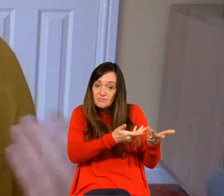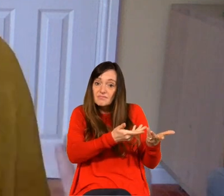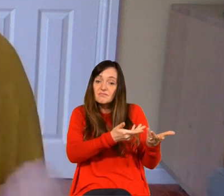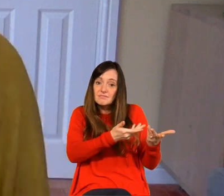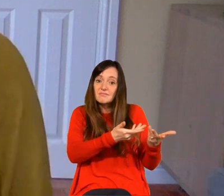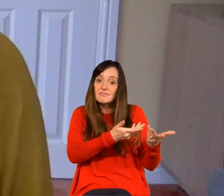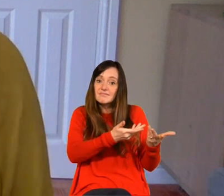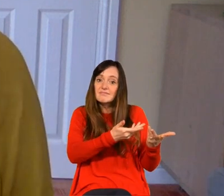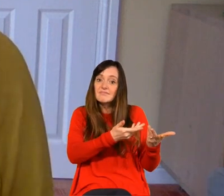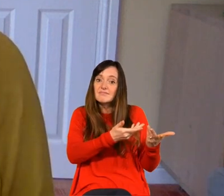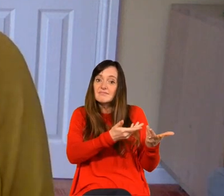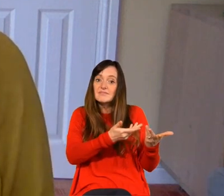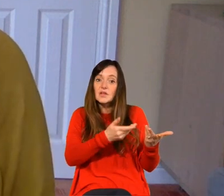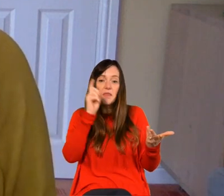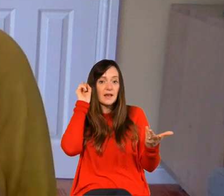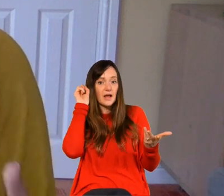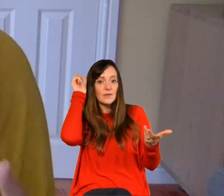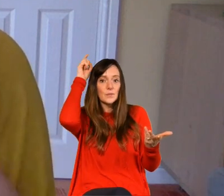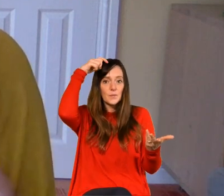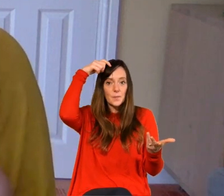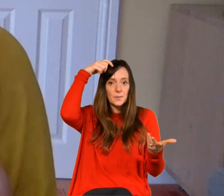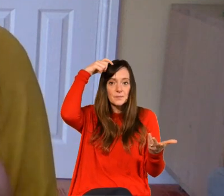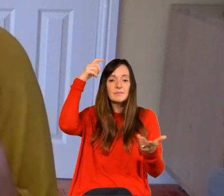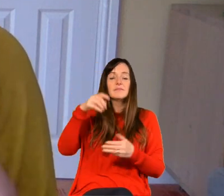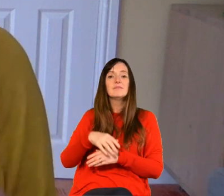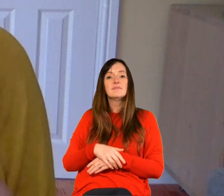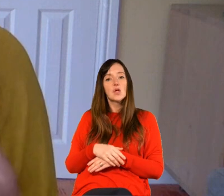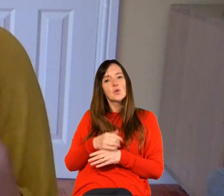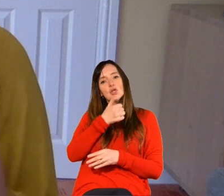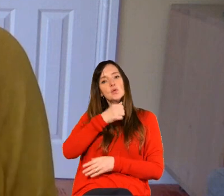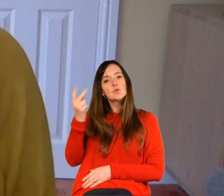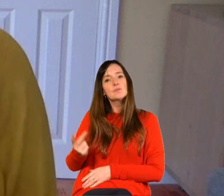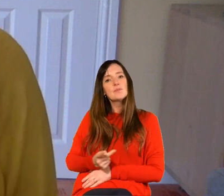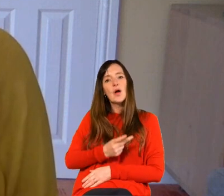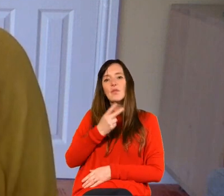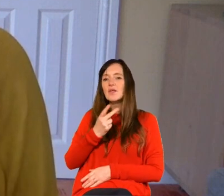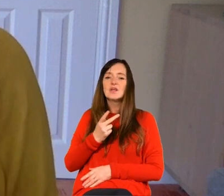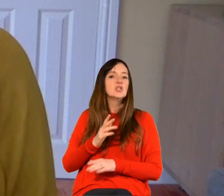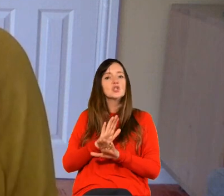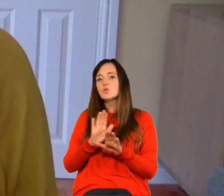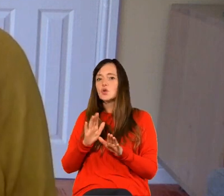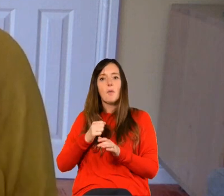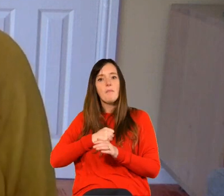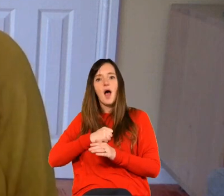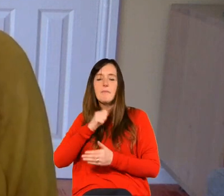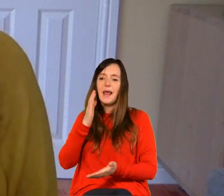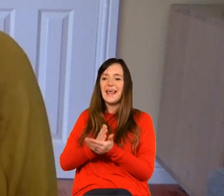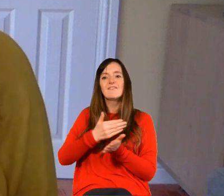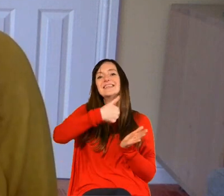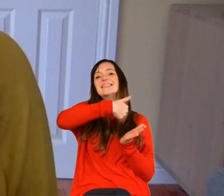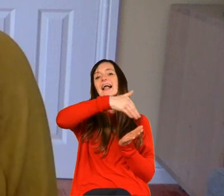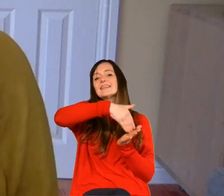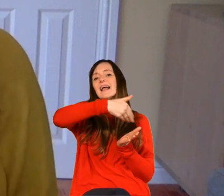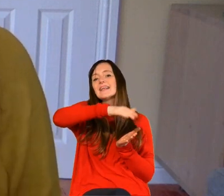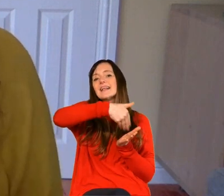perhaps you could then bring that in later too because again it's it's not about selling our beliefs though i think that's often how we